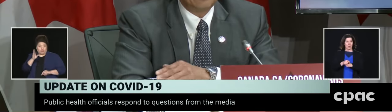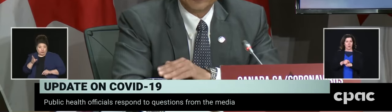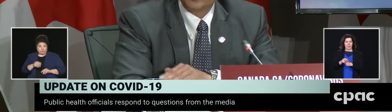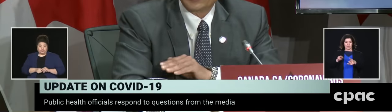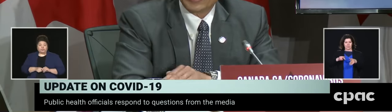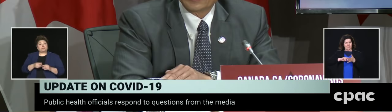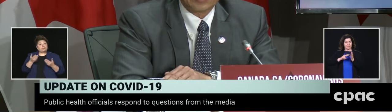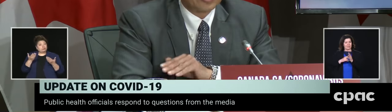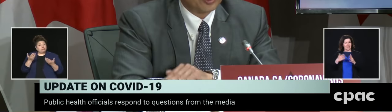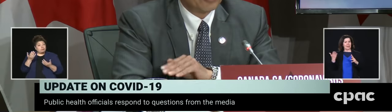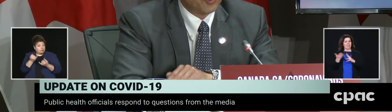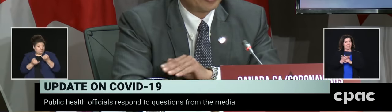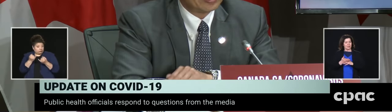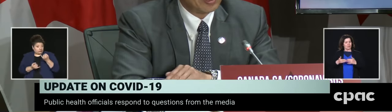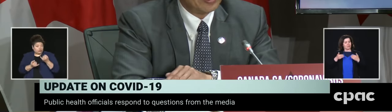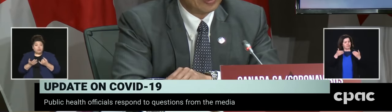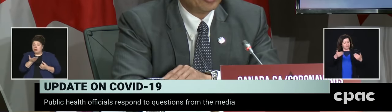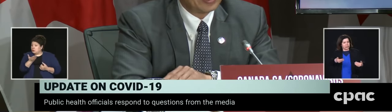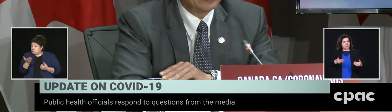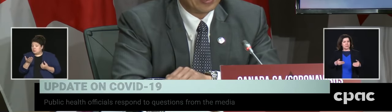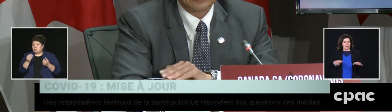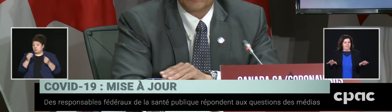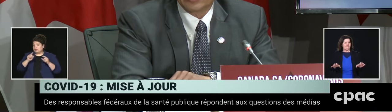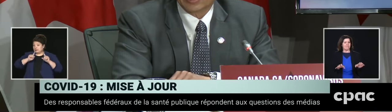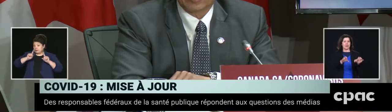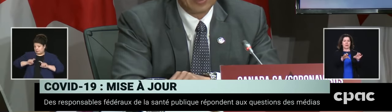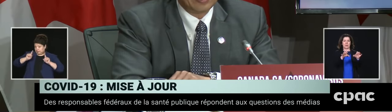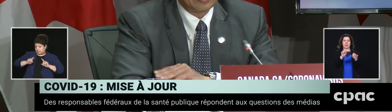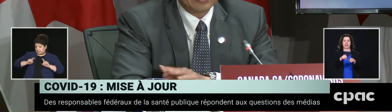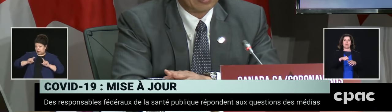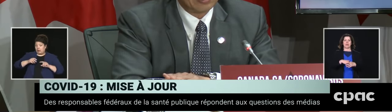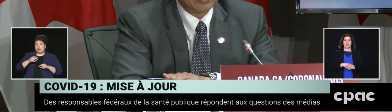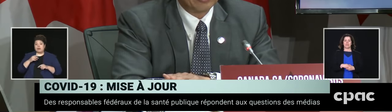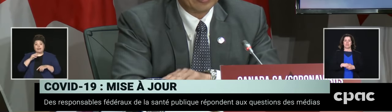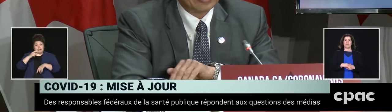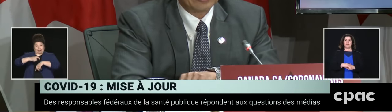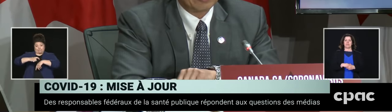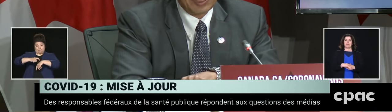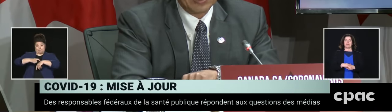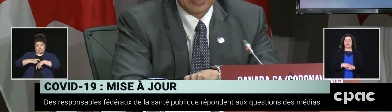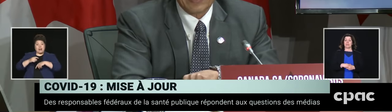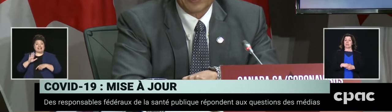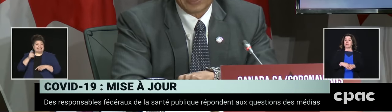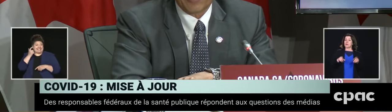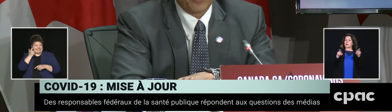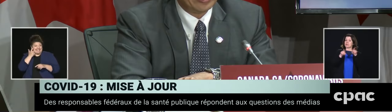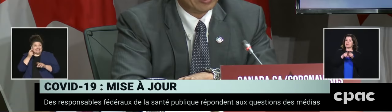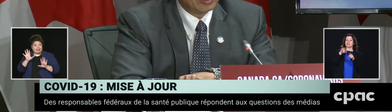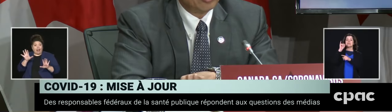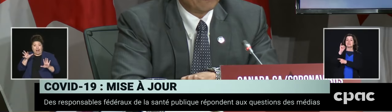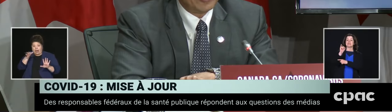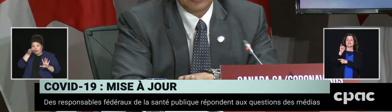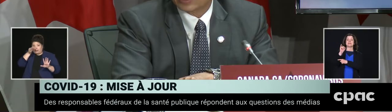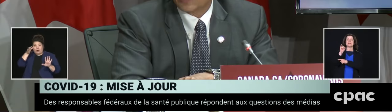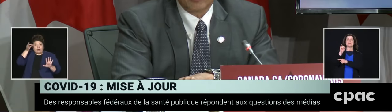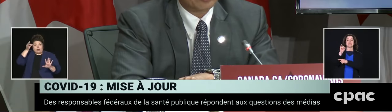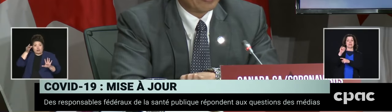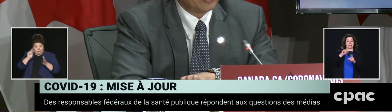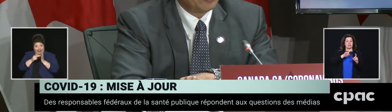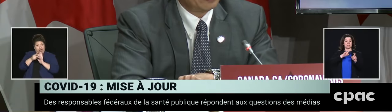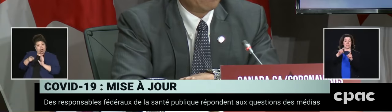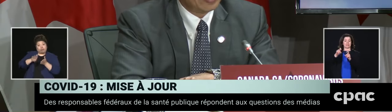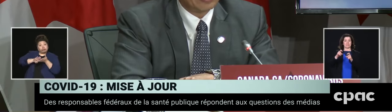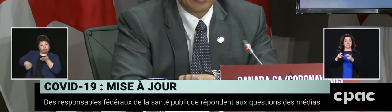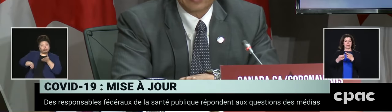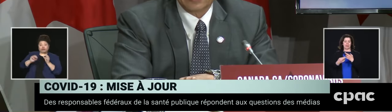that if you do a test at a certain point in time and you get a negative result, that doesn't clear you. It just means that up to that point, you haven't been exposed,